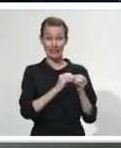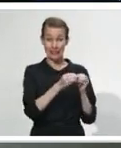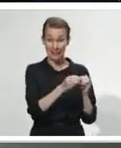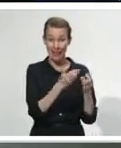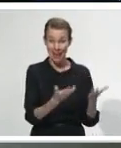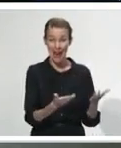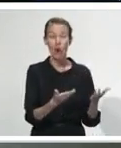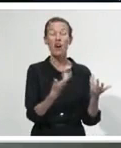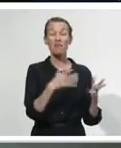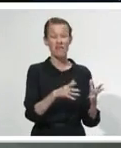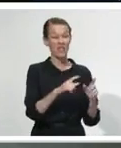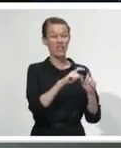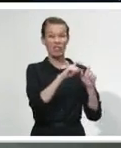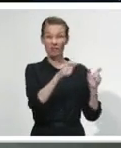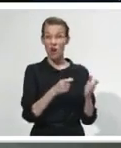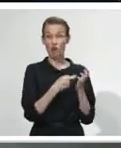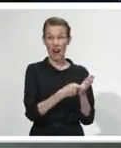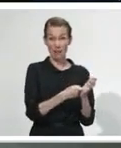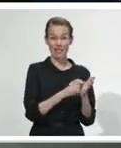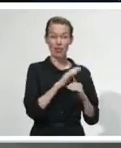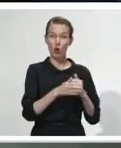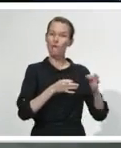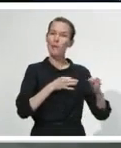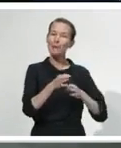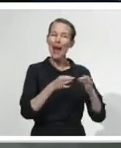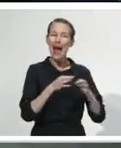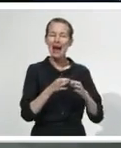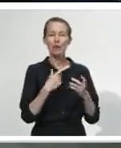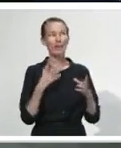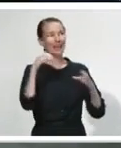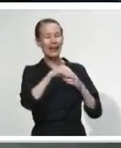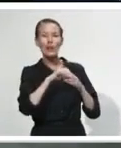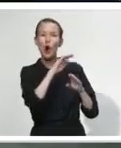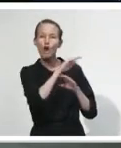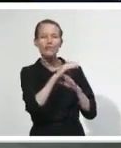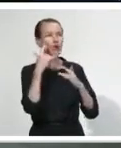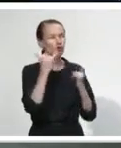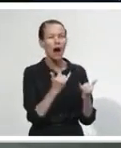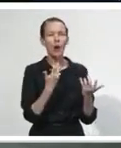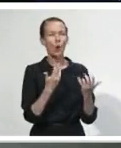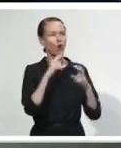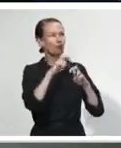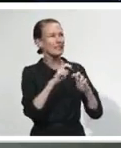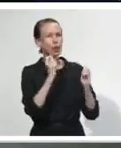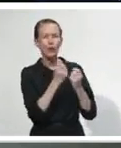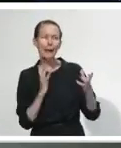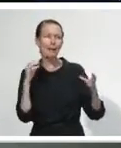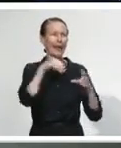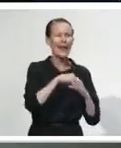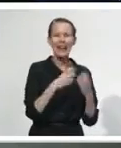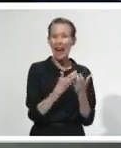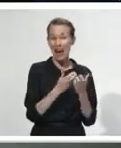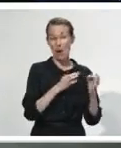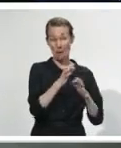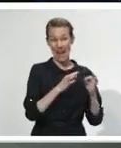and then we'll have advice around where we think our efforts are best focused at each point